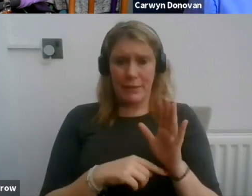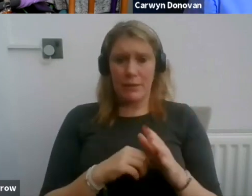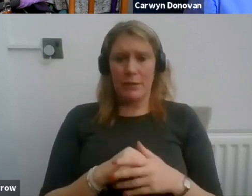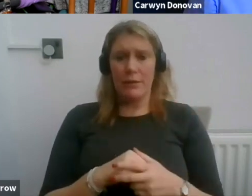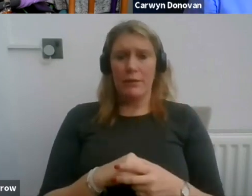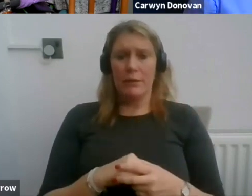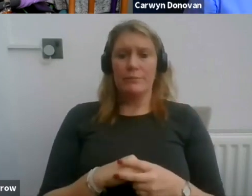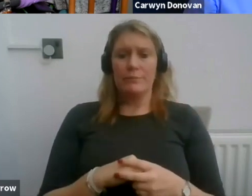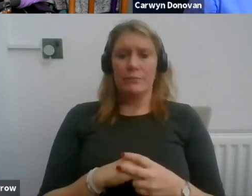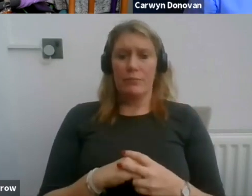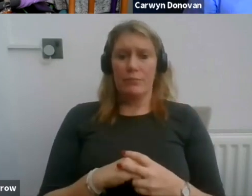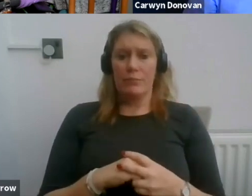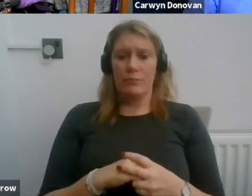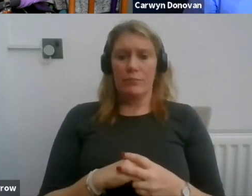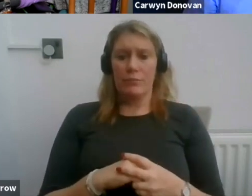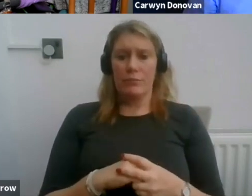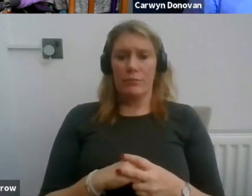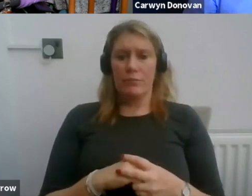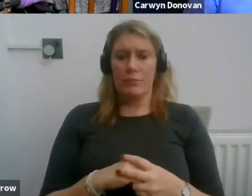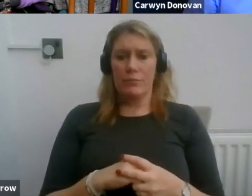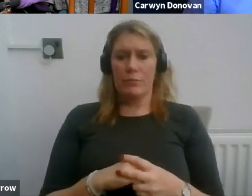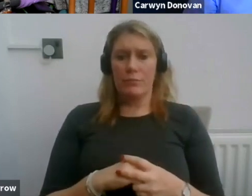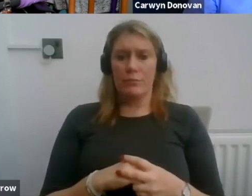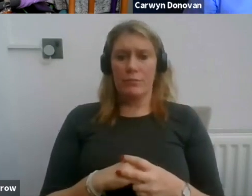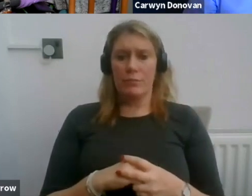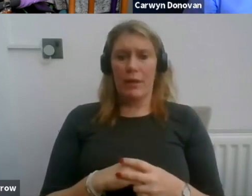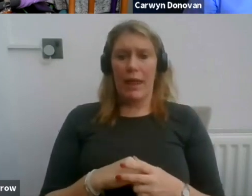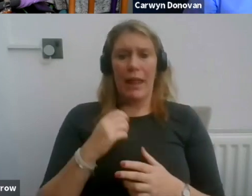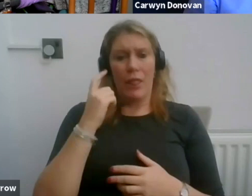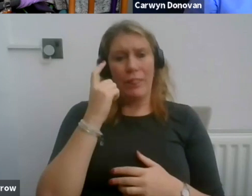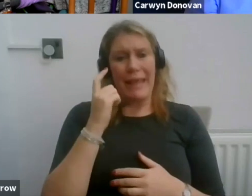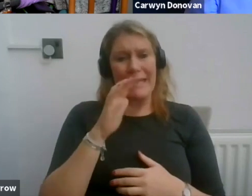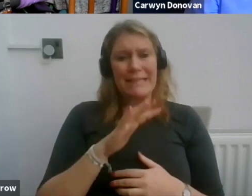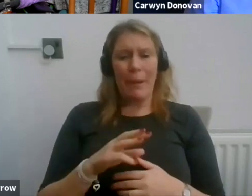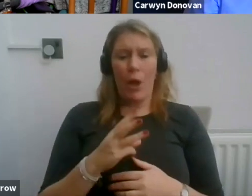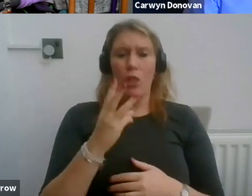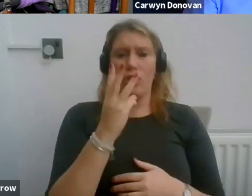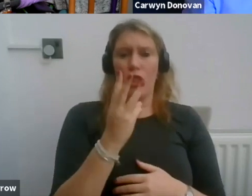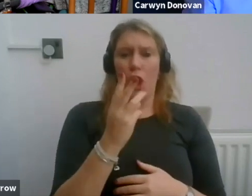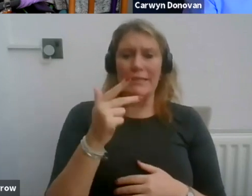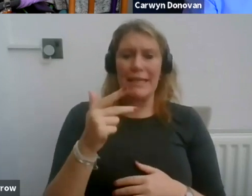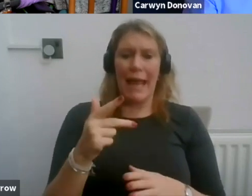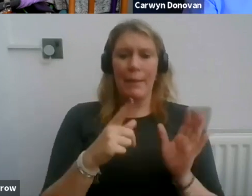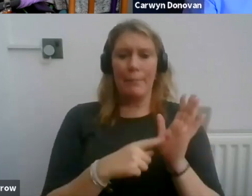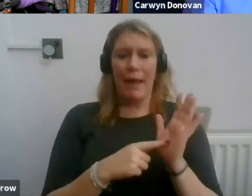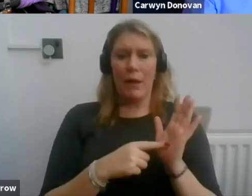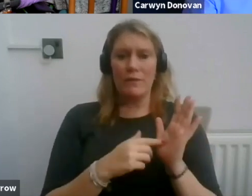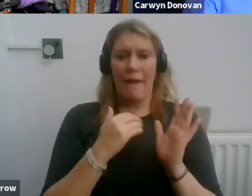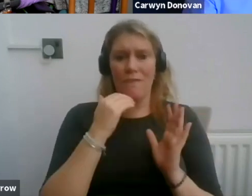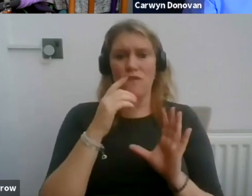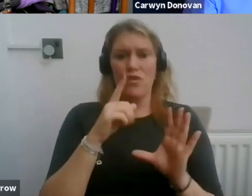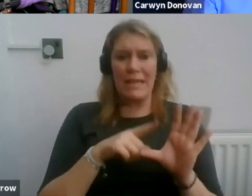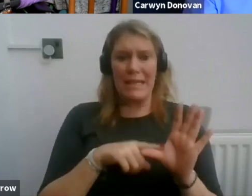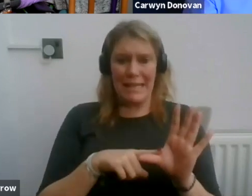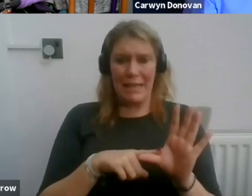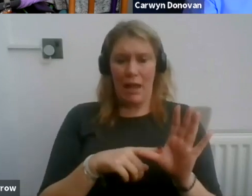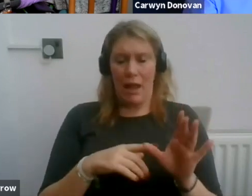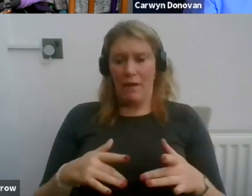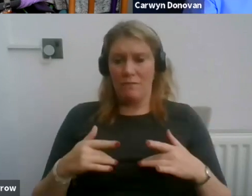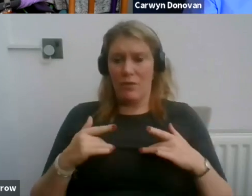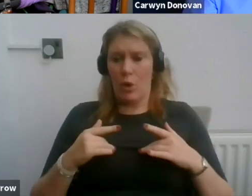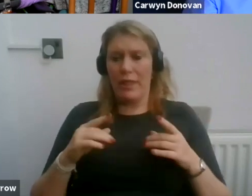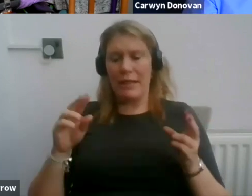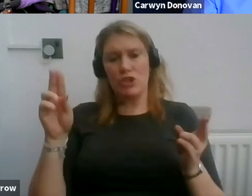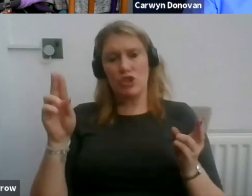runs at, I think it's about £38 per year, which is far, you know, more, far cheaper